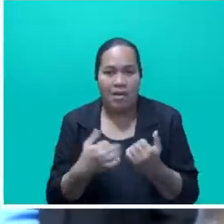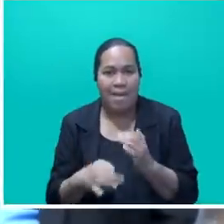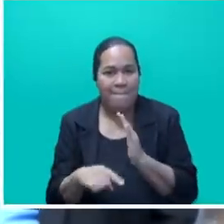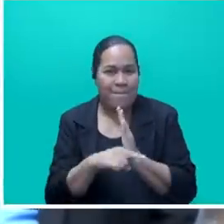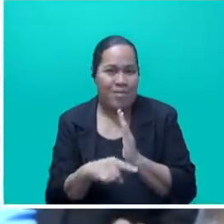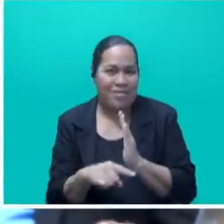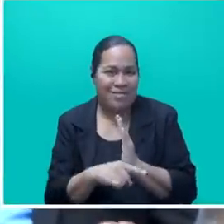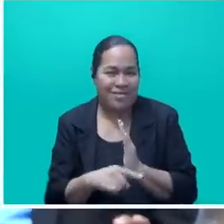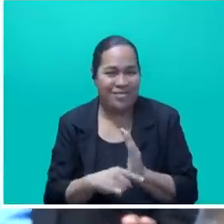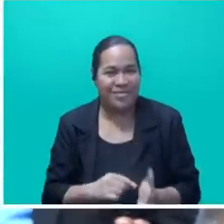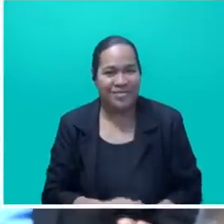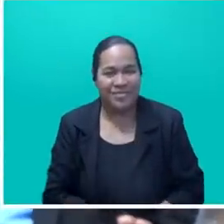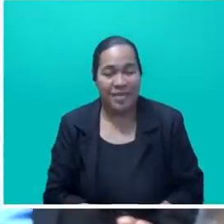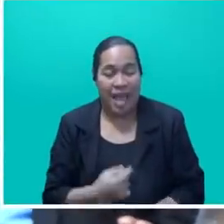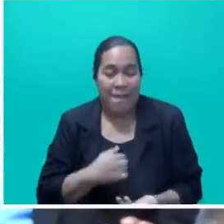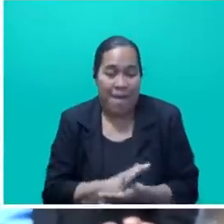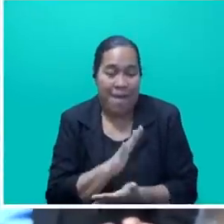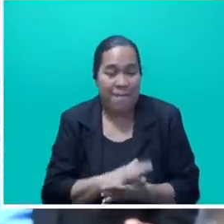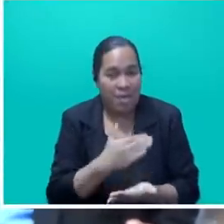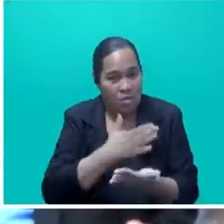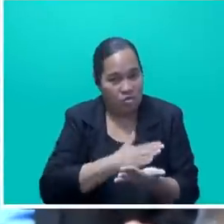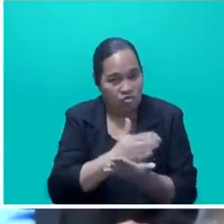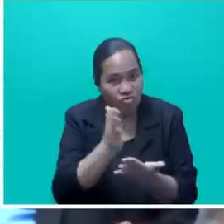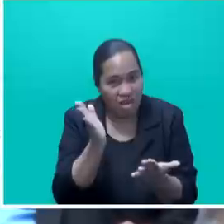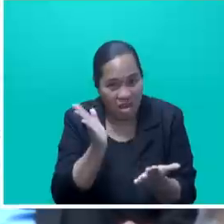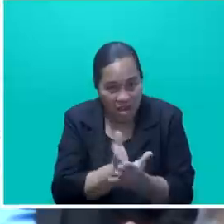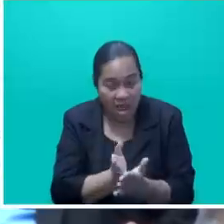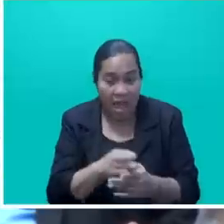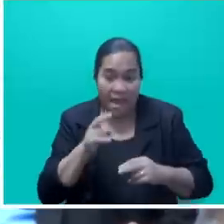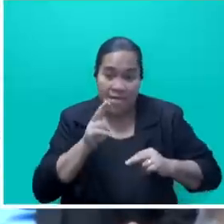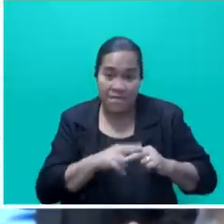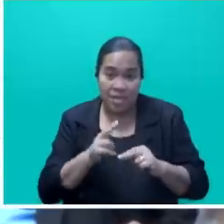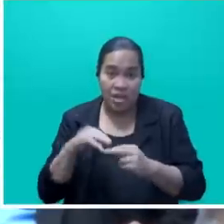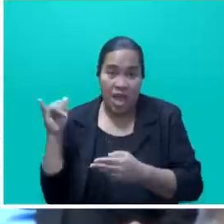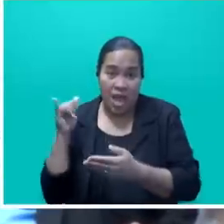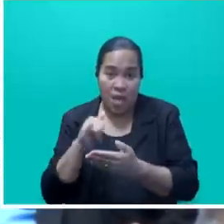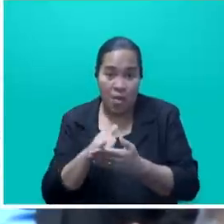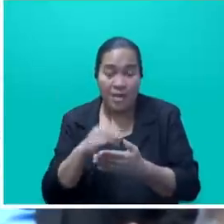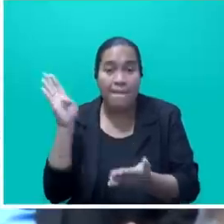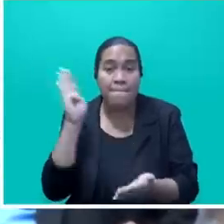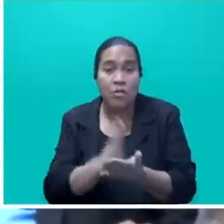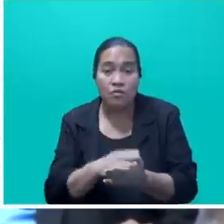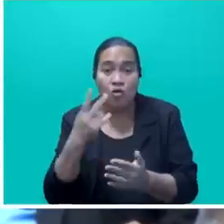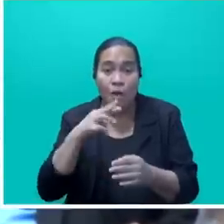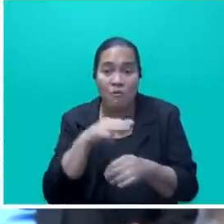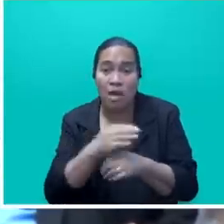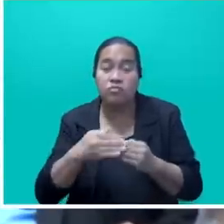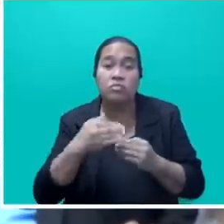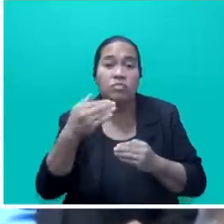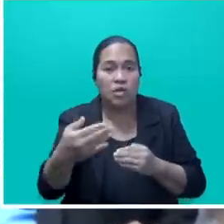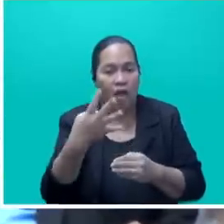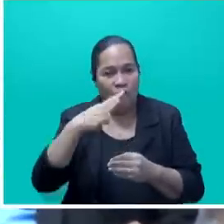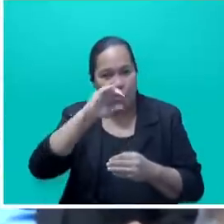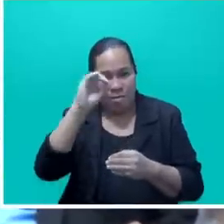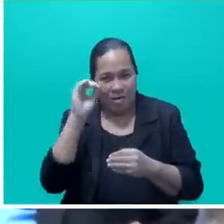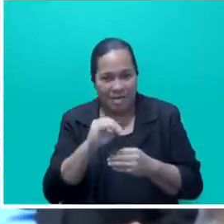Speaker, Sir. I am pleased to share that Fiji Airways Ford bookings for the next 12 months is 40 percent ahead of the same